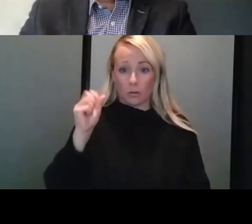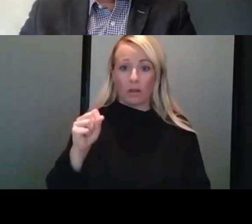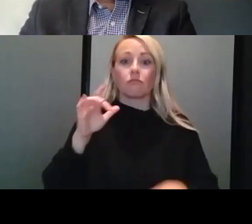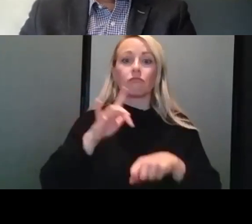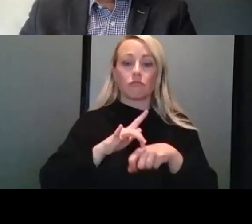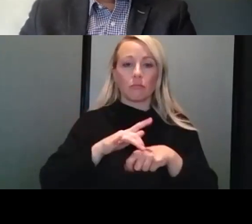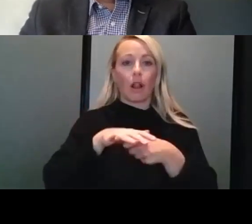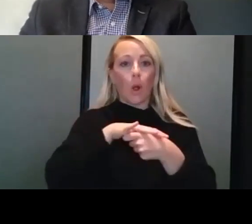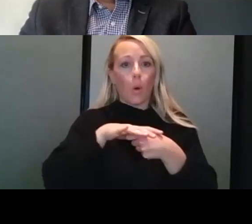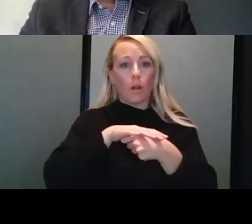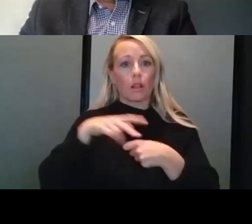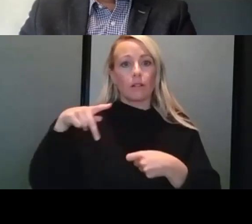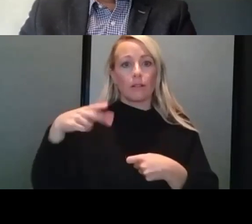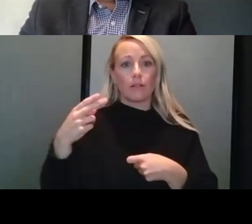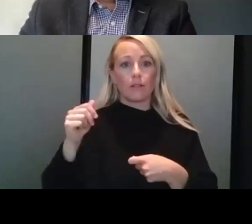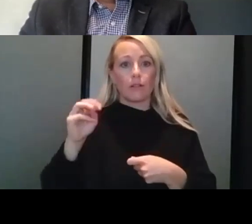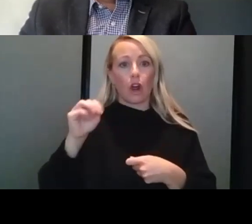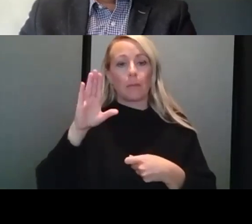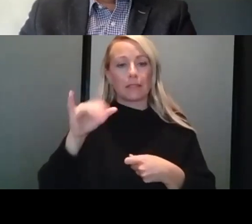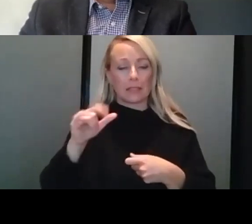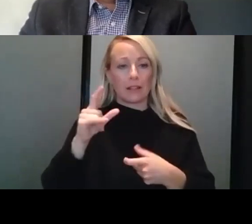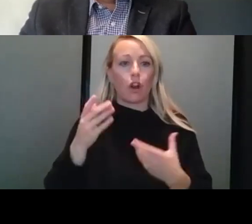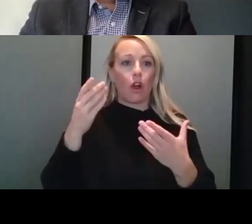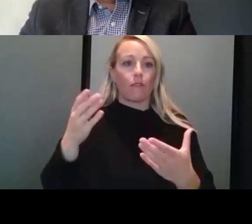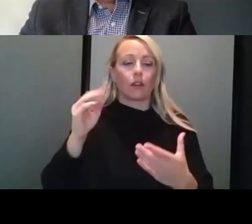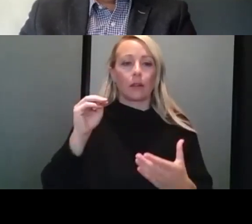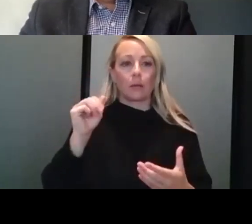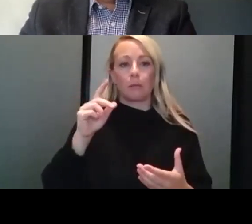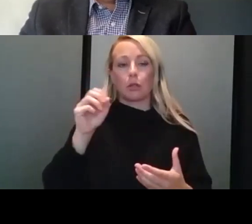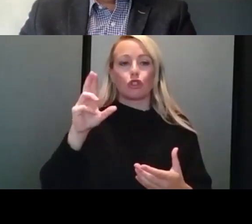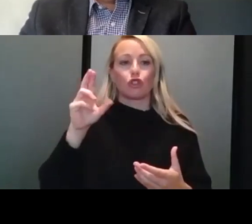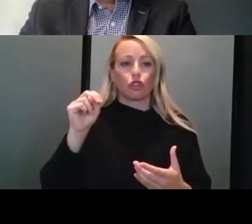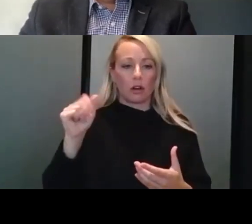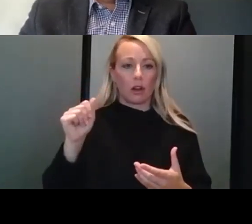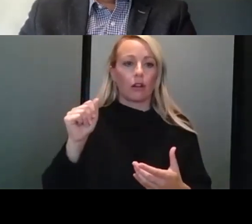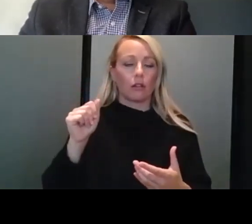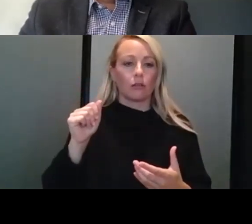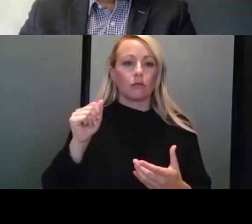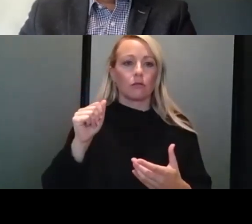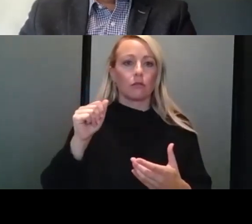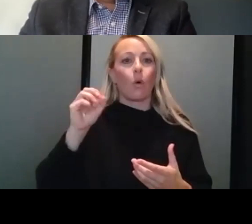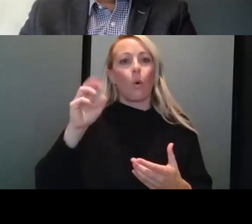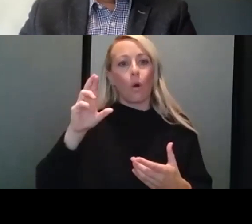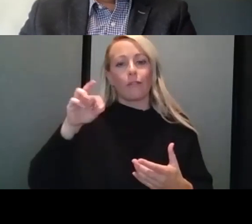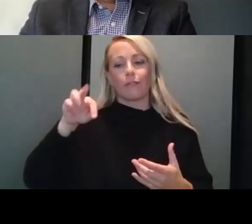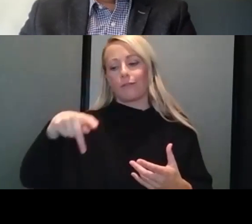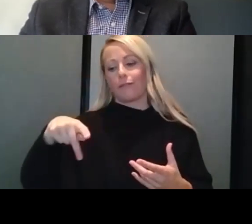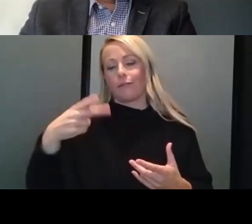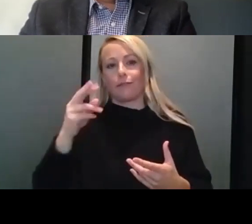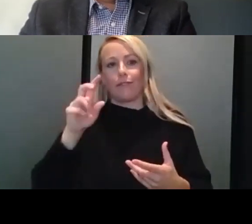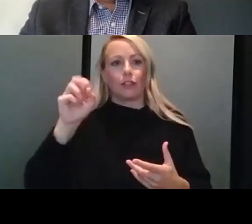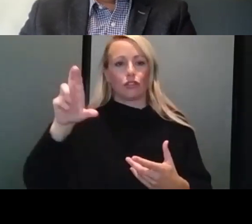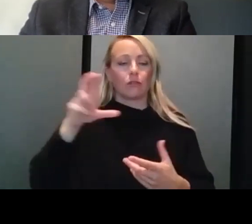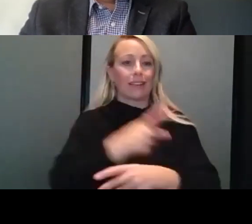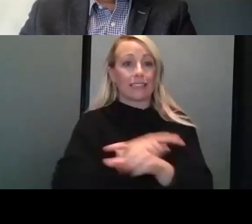pharmacies that are offering those Moderna or Pfizer vaccines as well. At this time, only people that meet